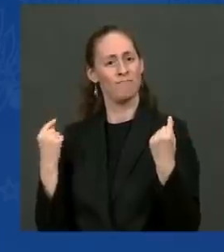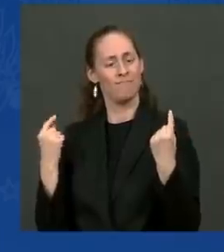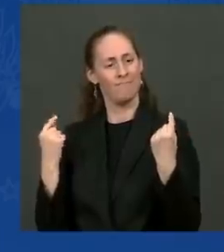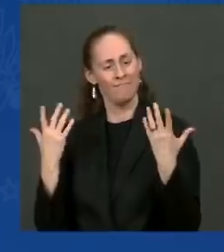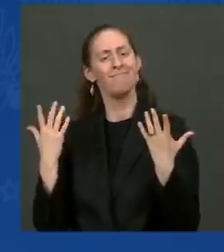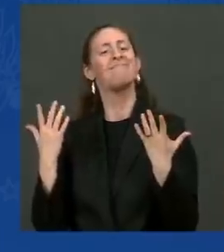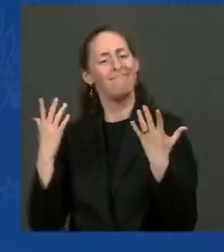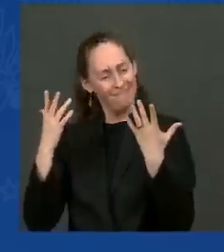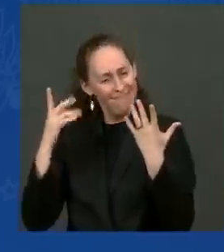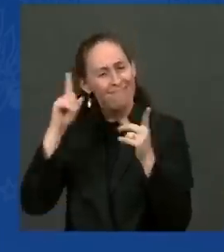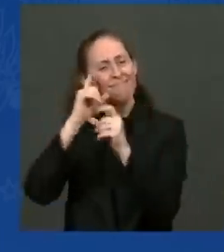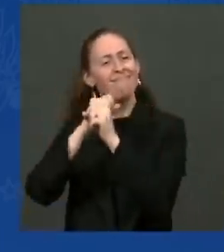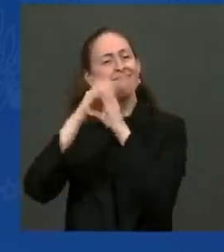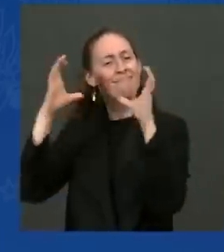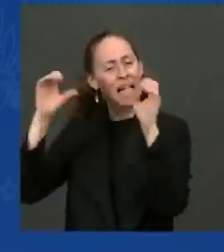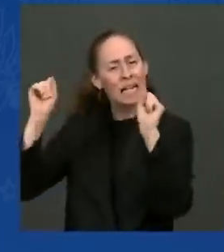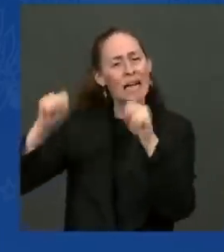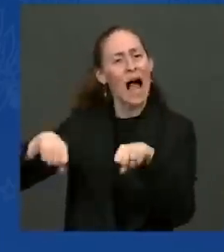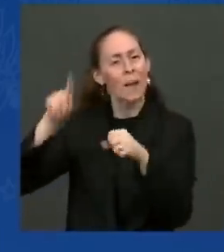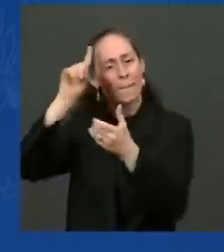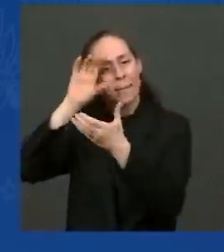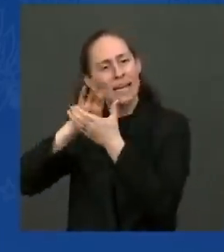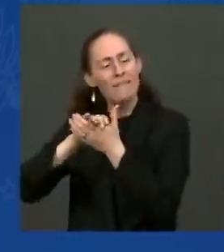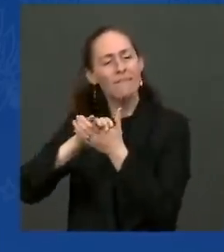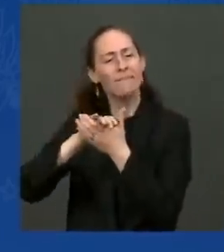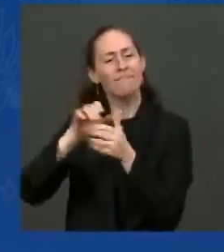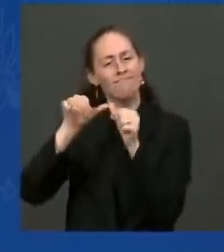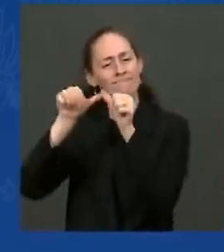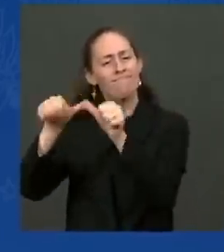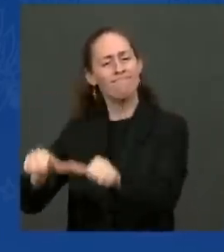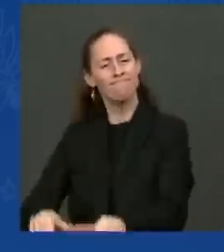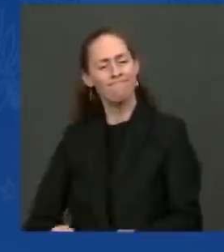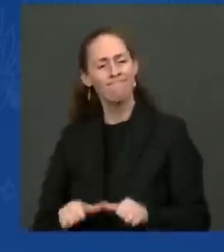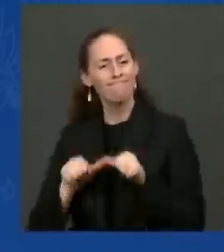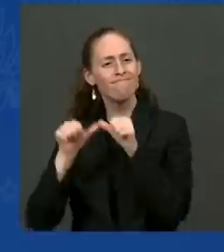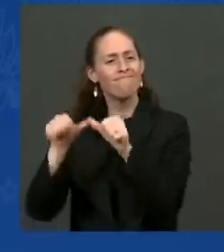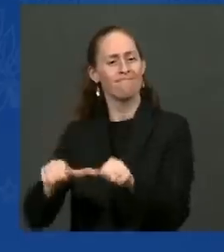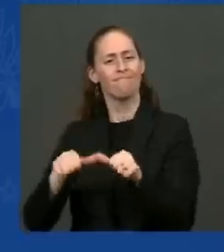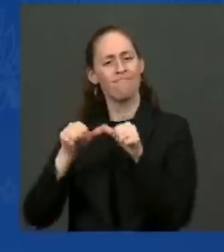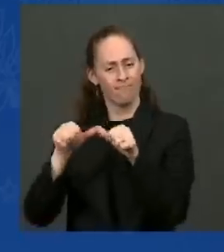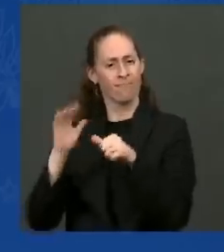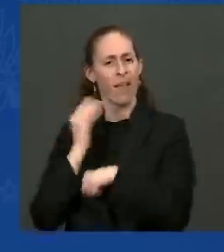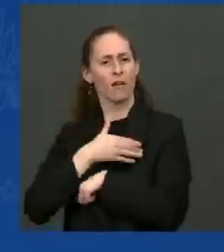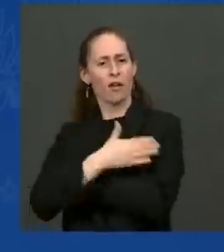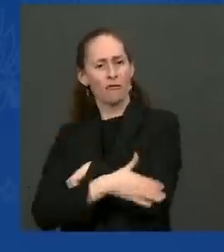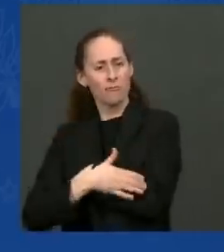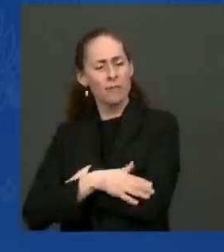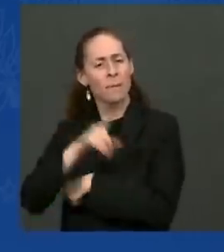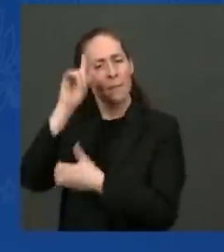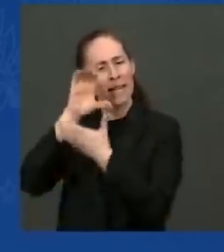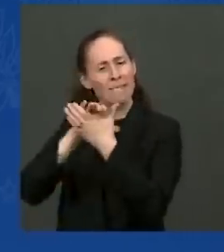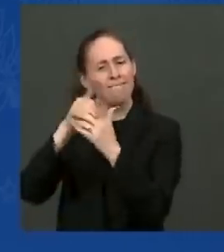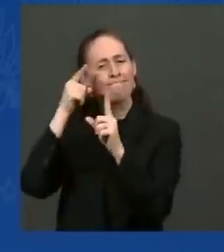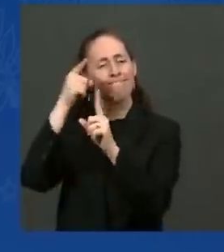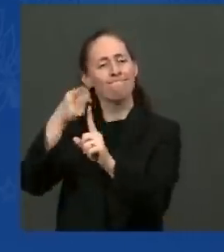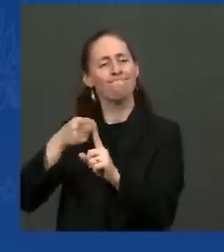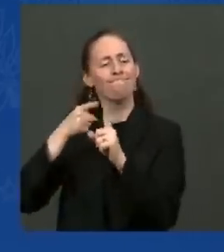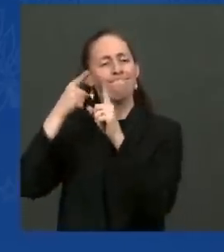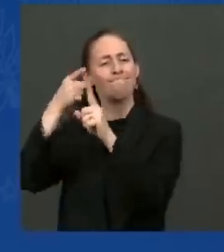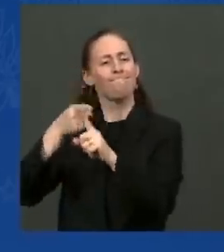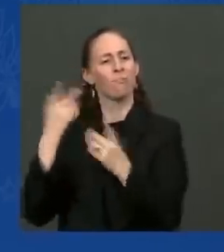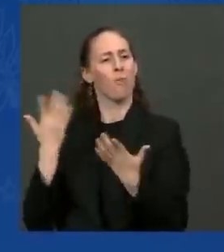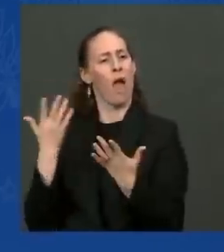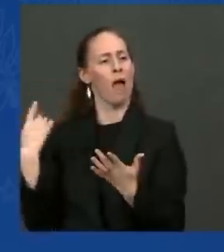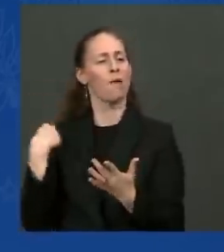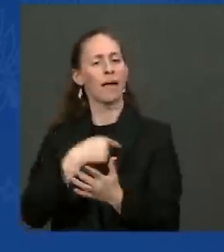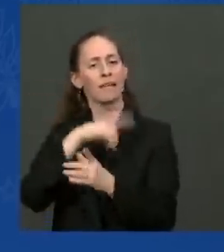in our people. Believe in our country and believe in what we can do